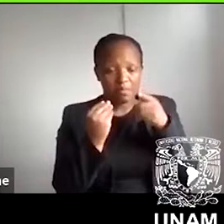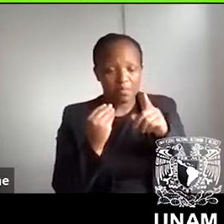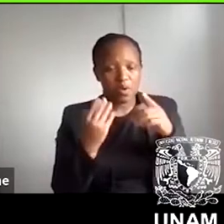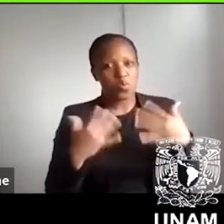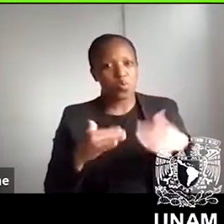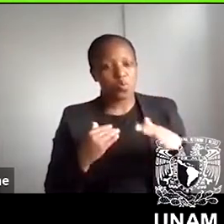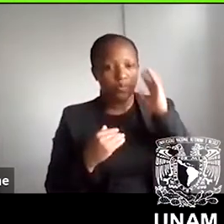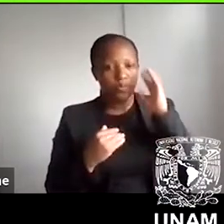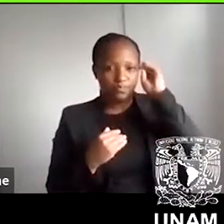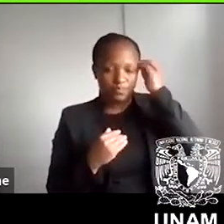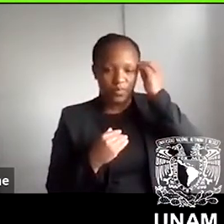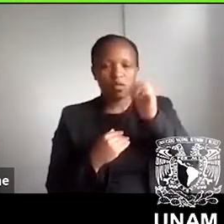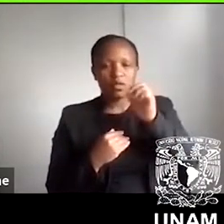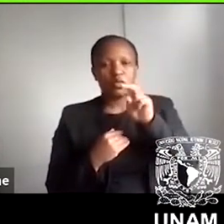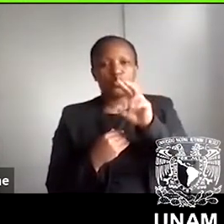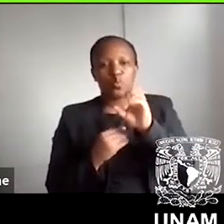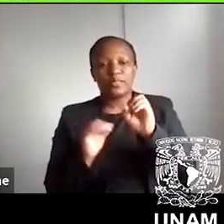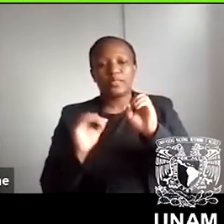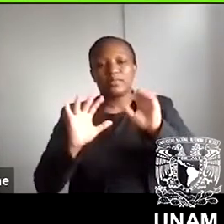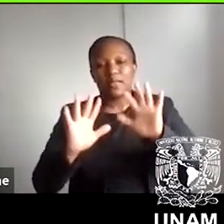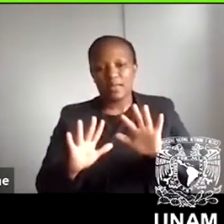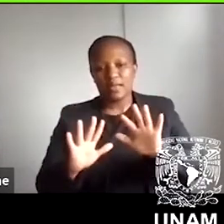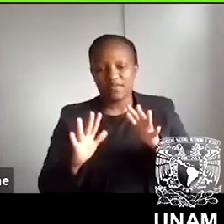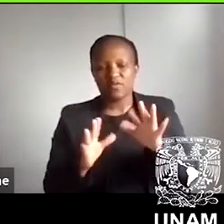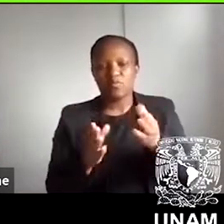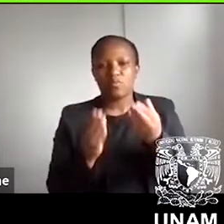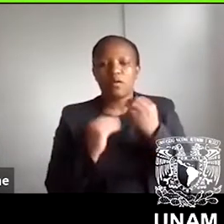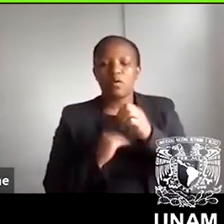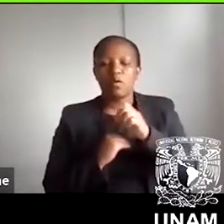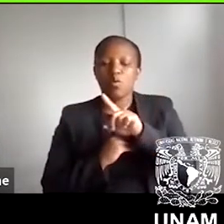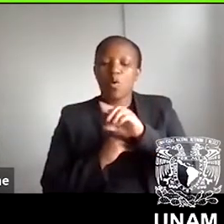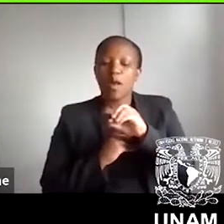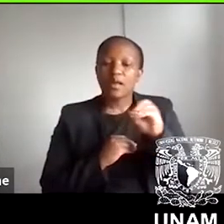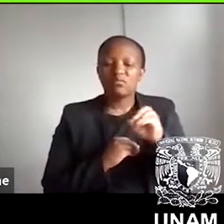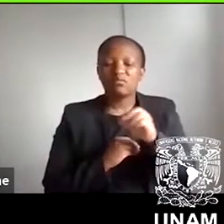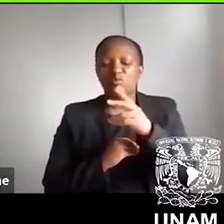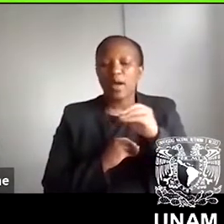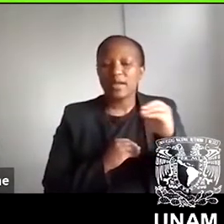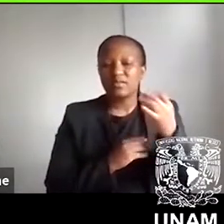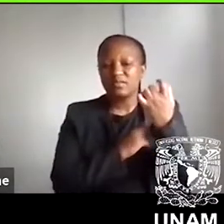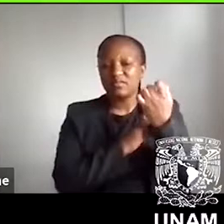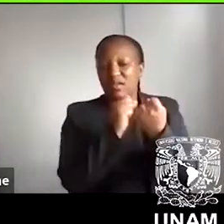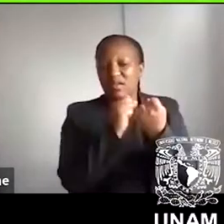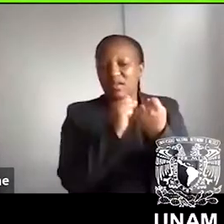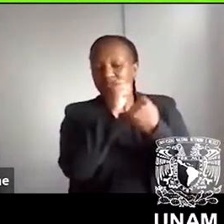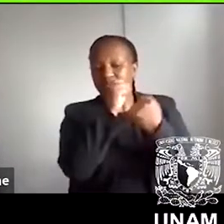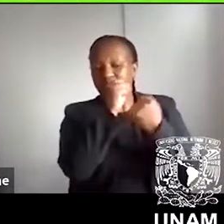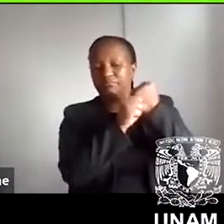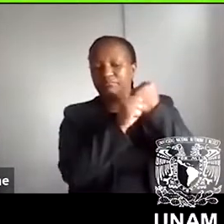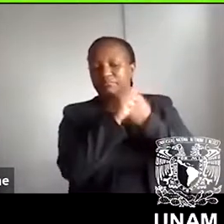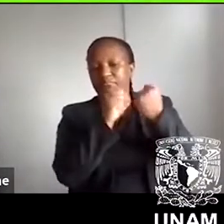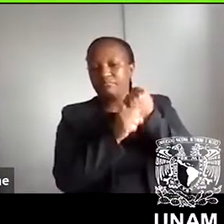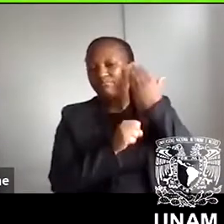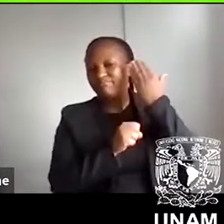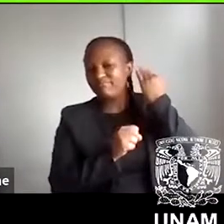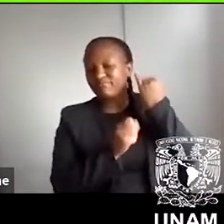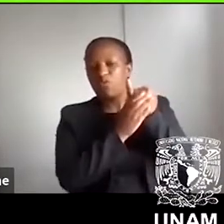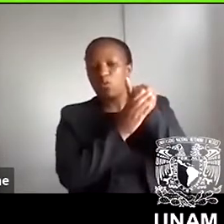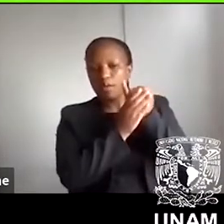in 2010 on the 100 and 200 years anniversaries of the independence and revolution.